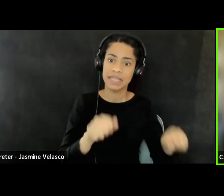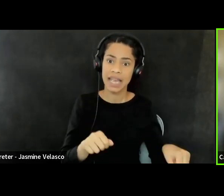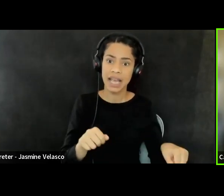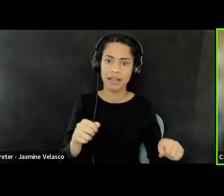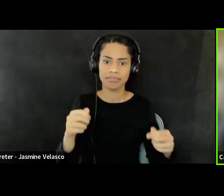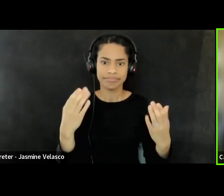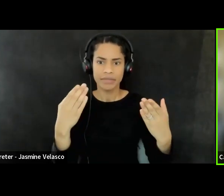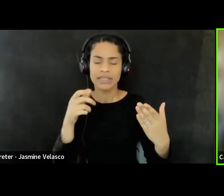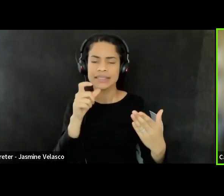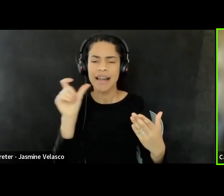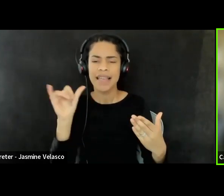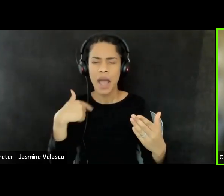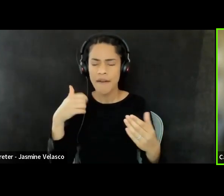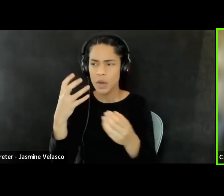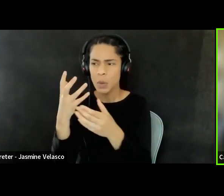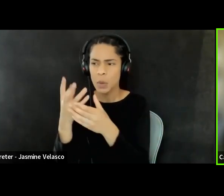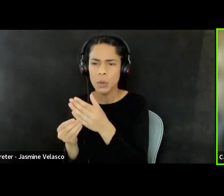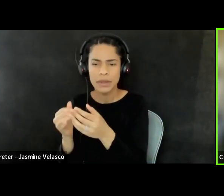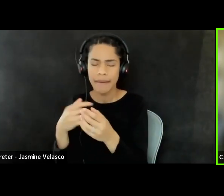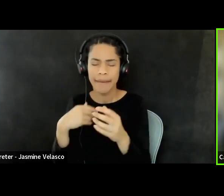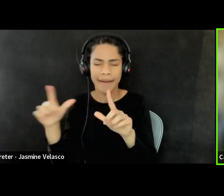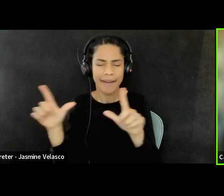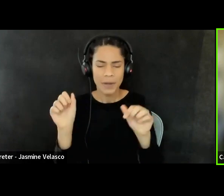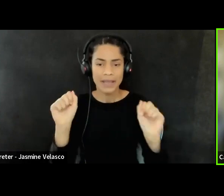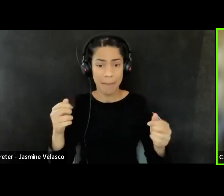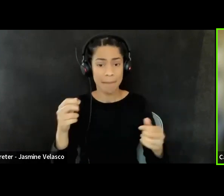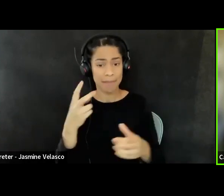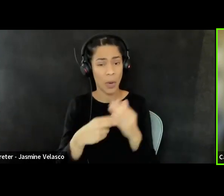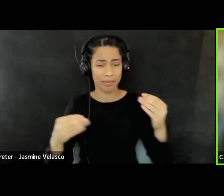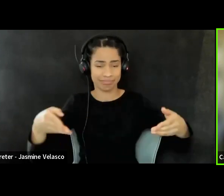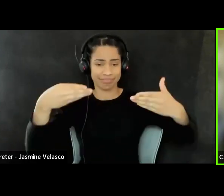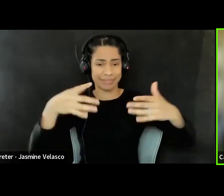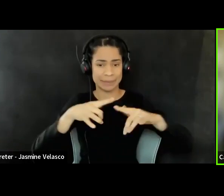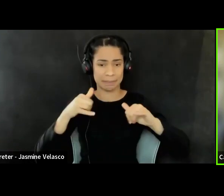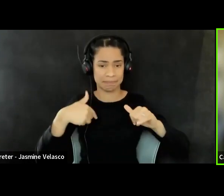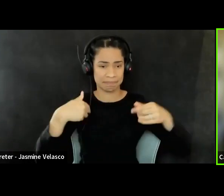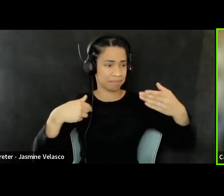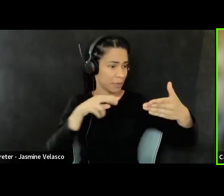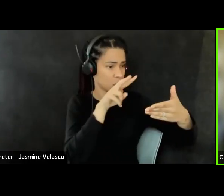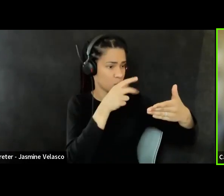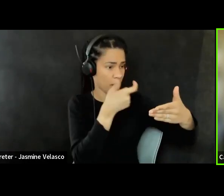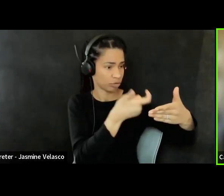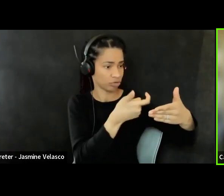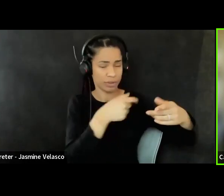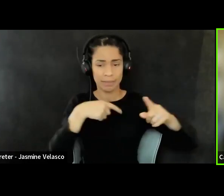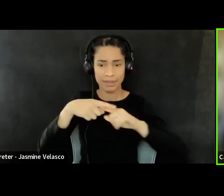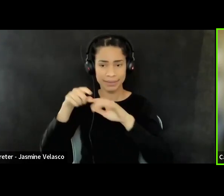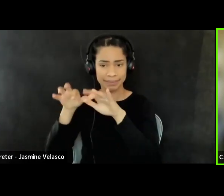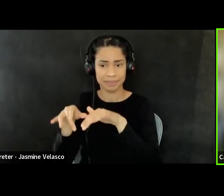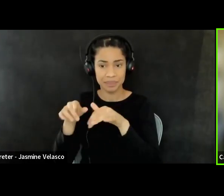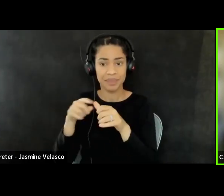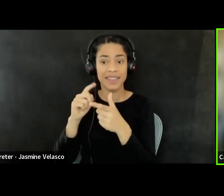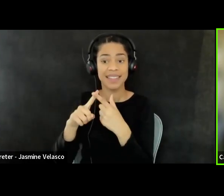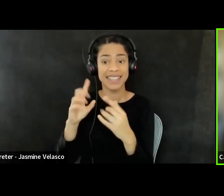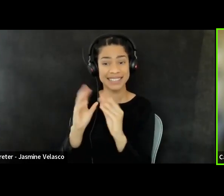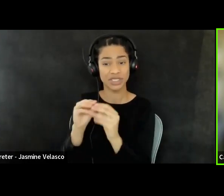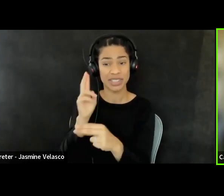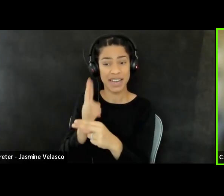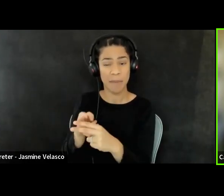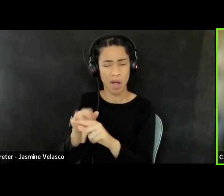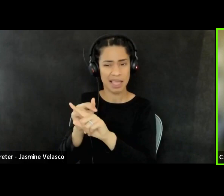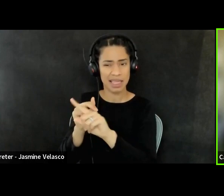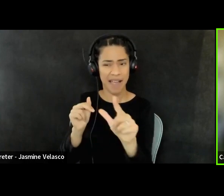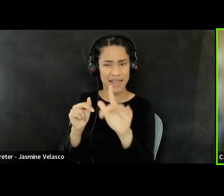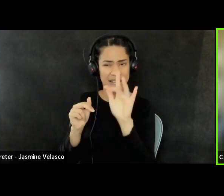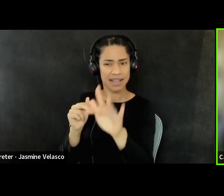place and have to go back. I tried it. It works. Um, and then you can click on the session name on the left-hand side and you can